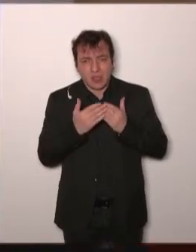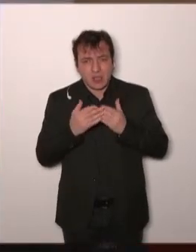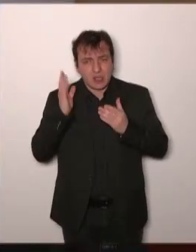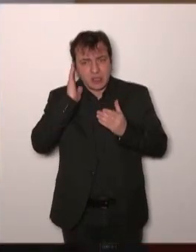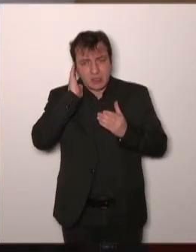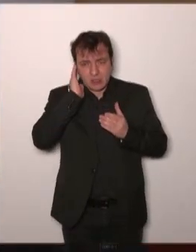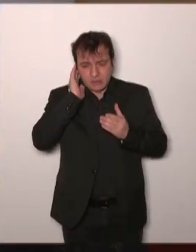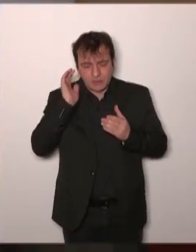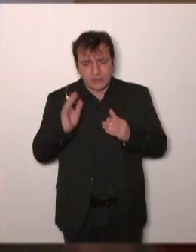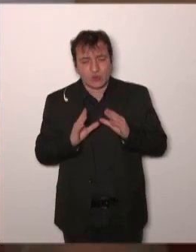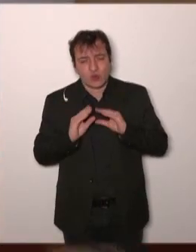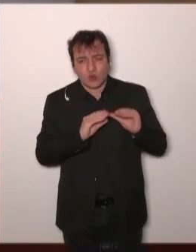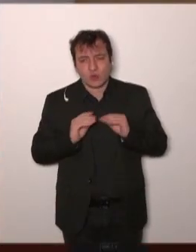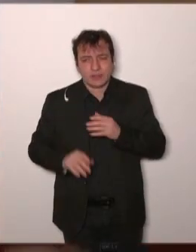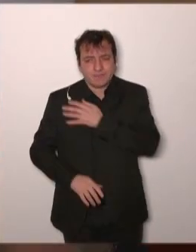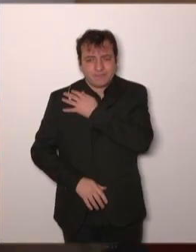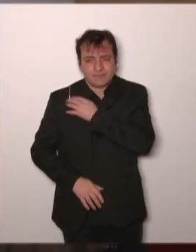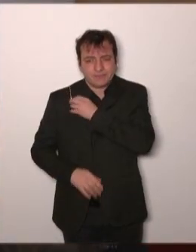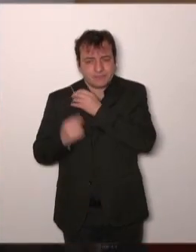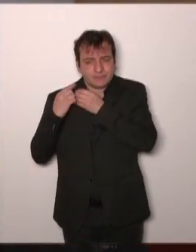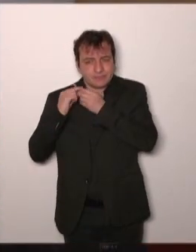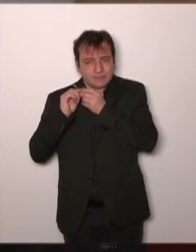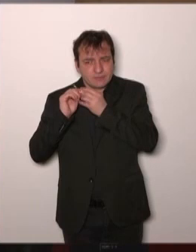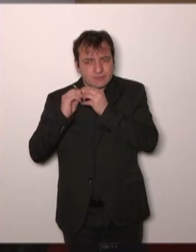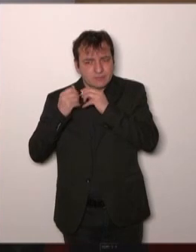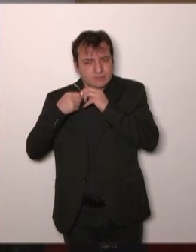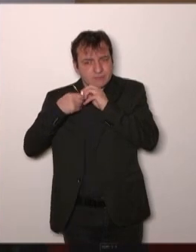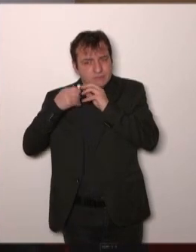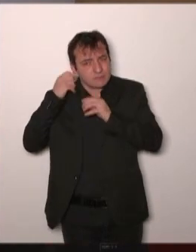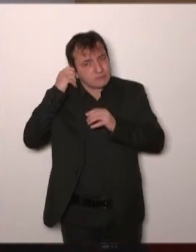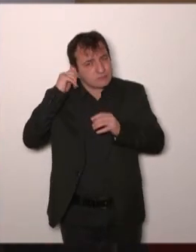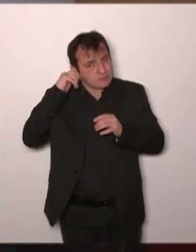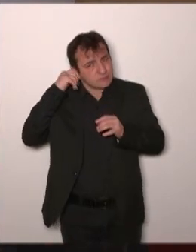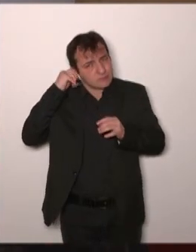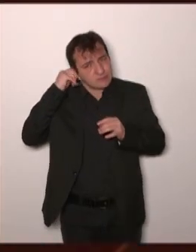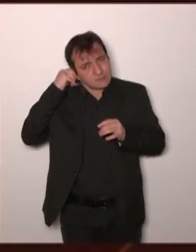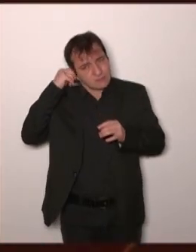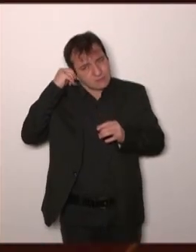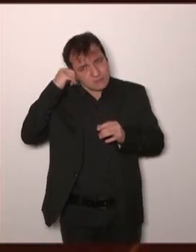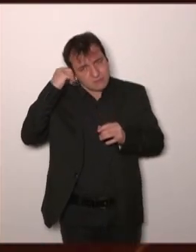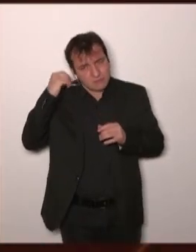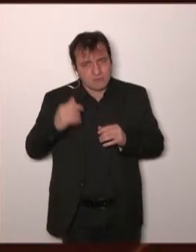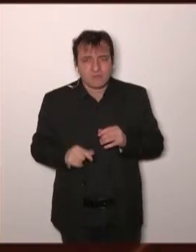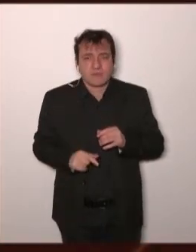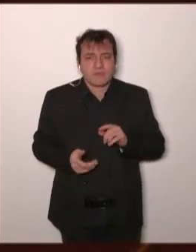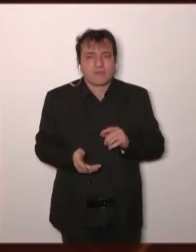type of data are missing? What type of data have to be added in this clinical study?